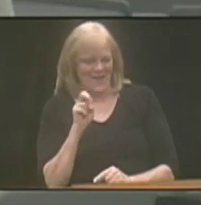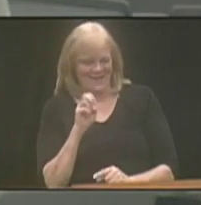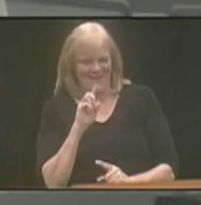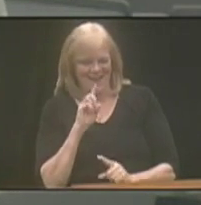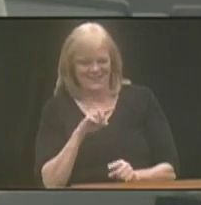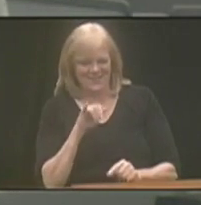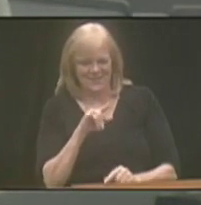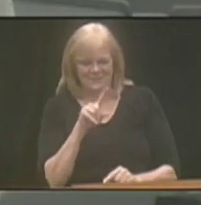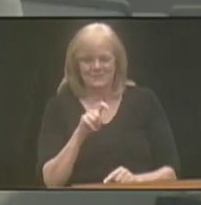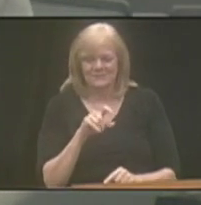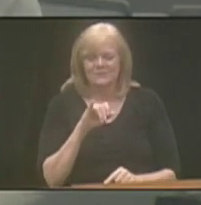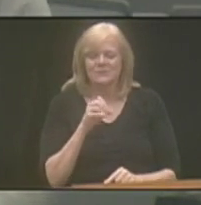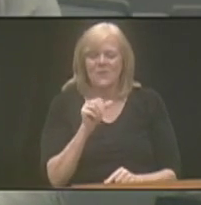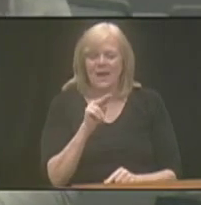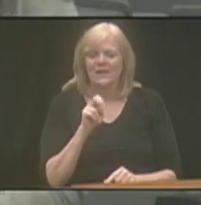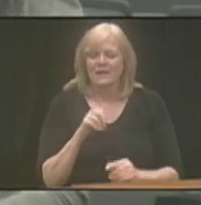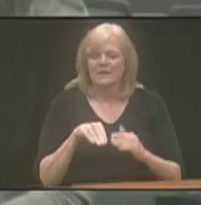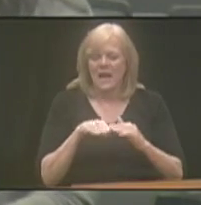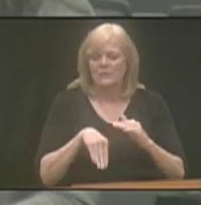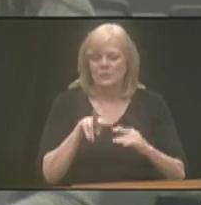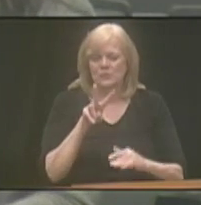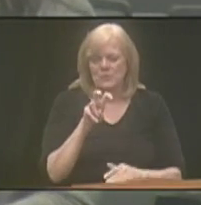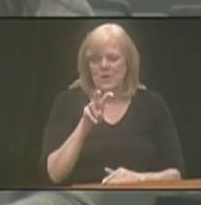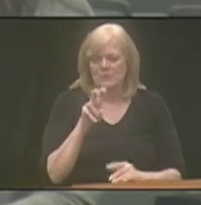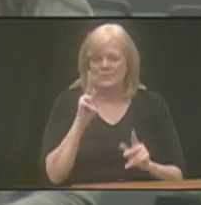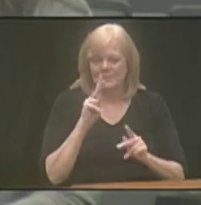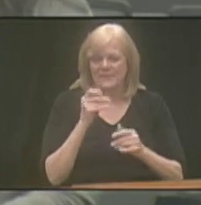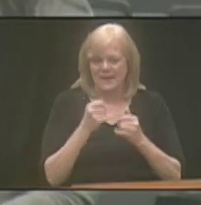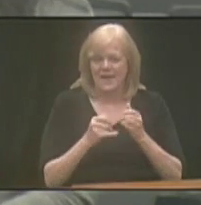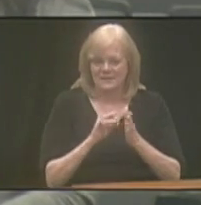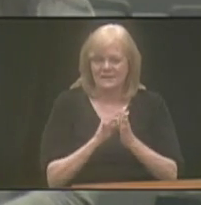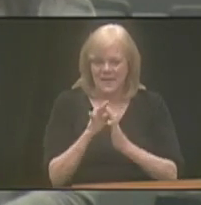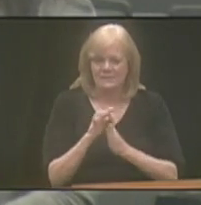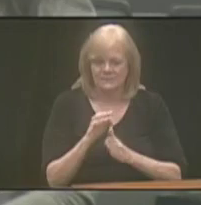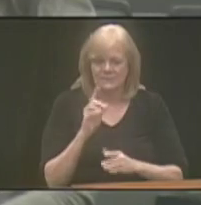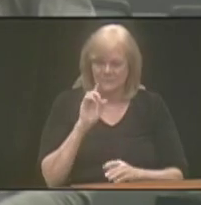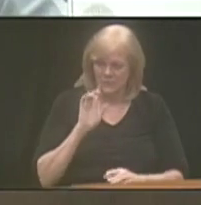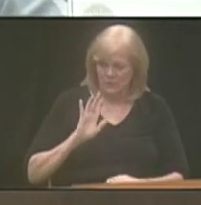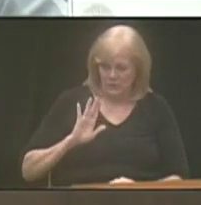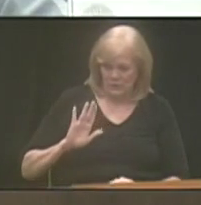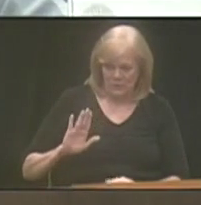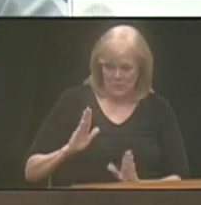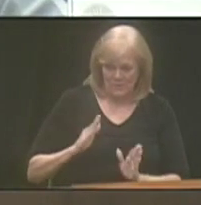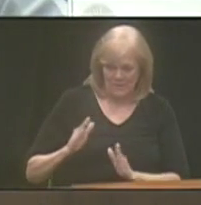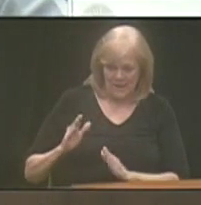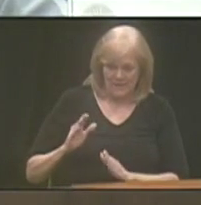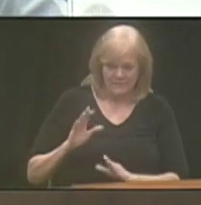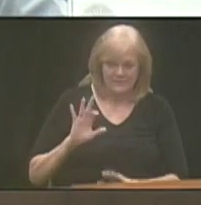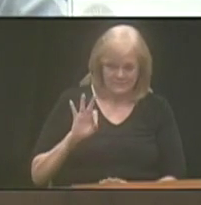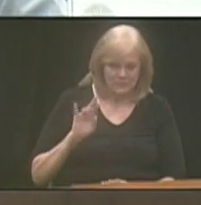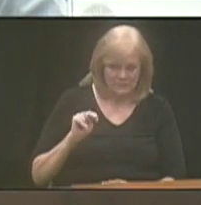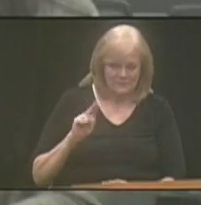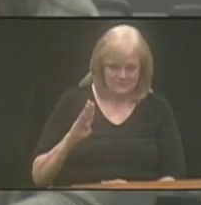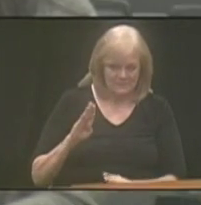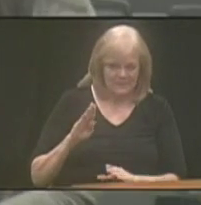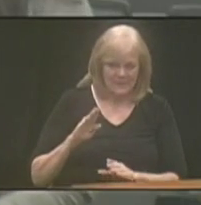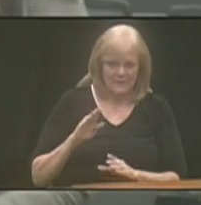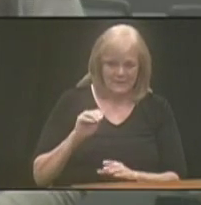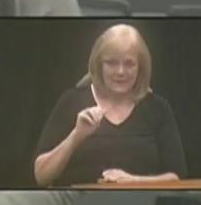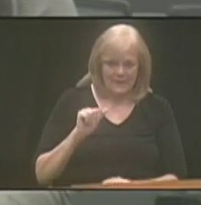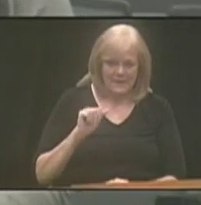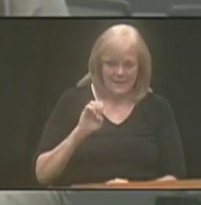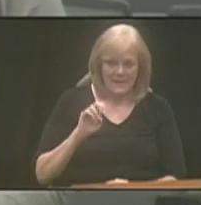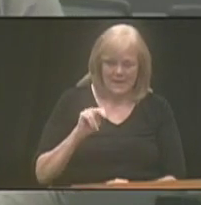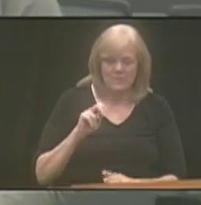question. Yep, just under 200. looks like last count. Okay. For your plan? Yes. For the we don't know